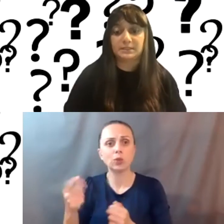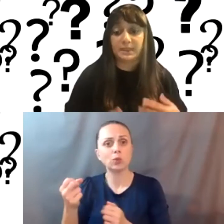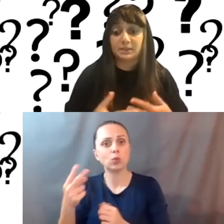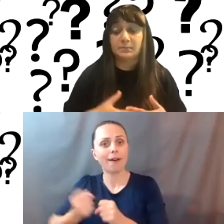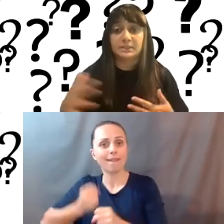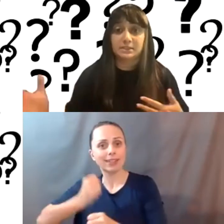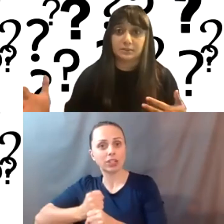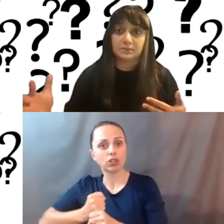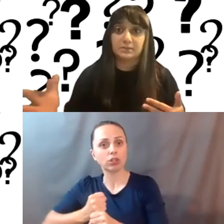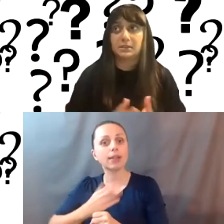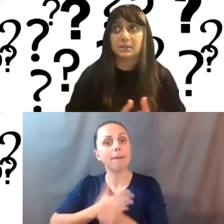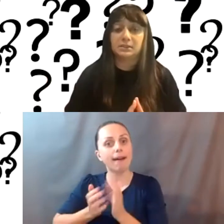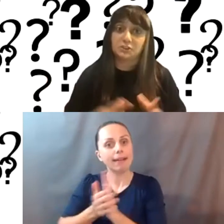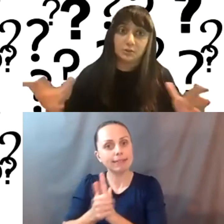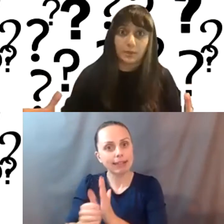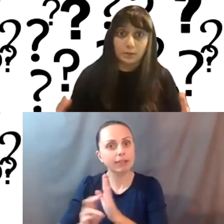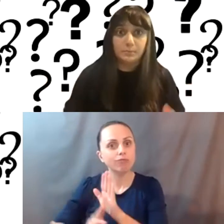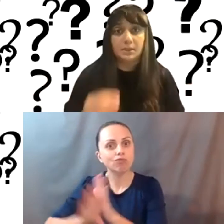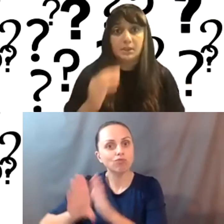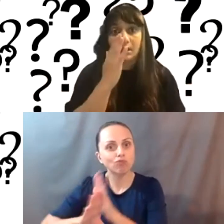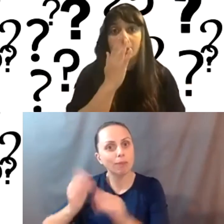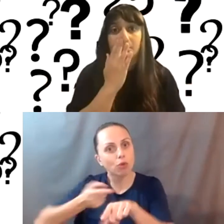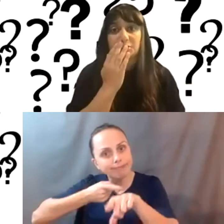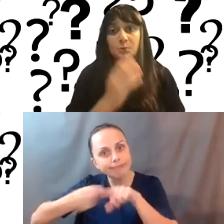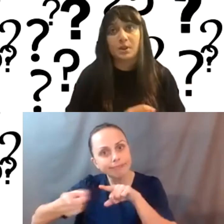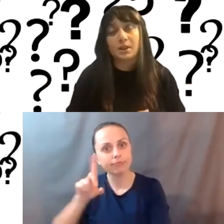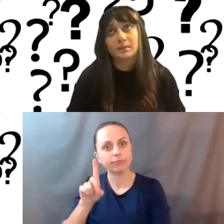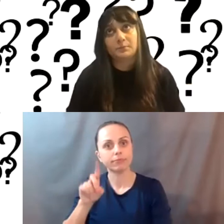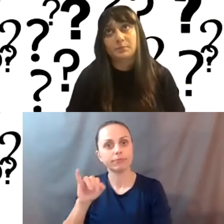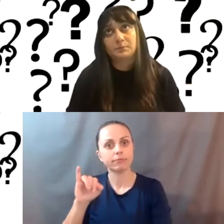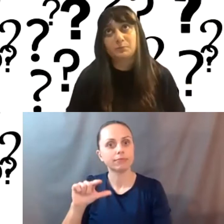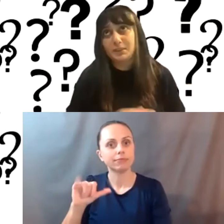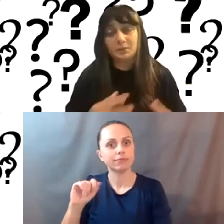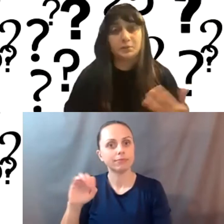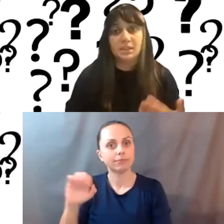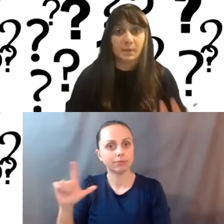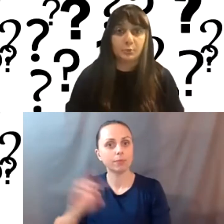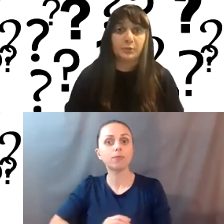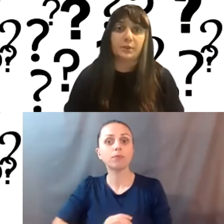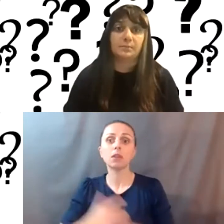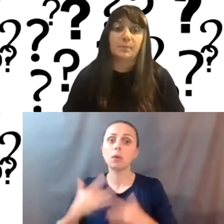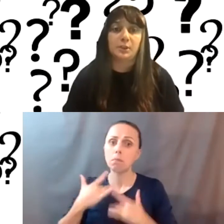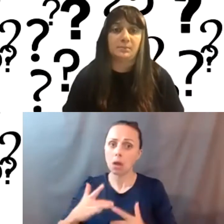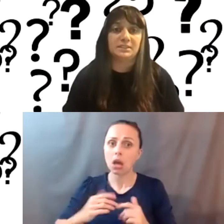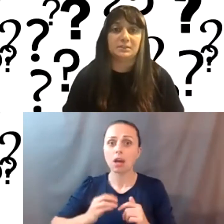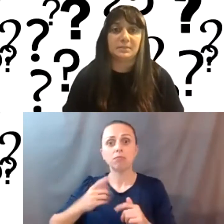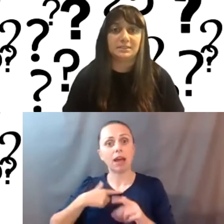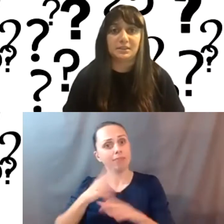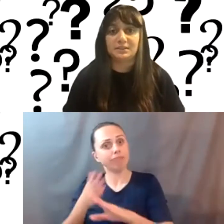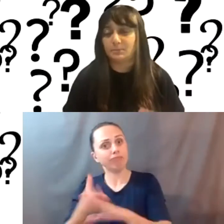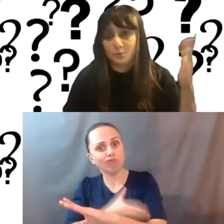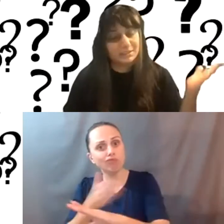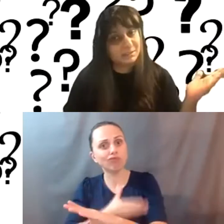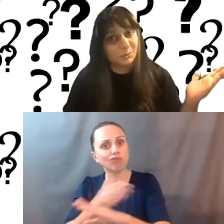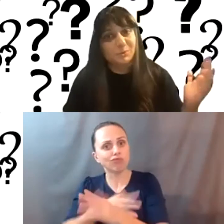been expanding my skills in the digital realm. So I regularly keep up with upgrading my skills and my